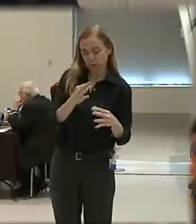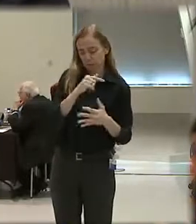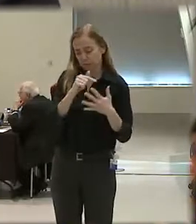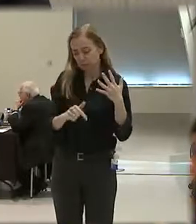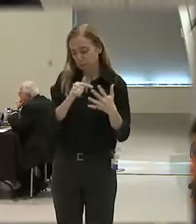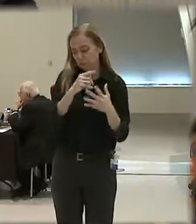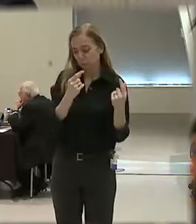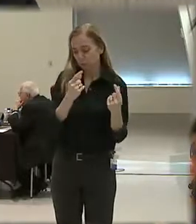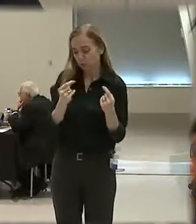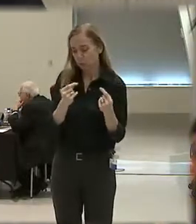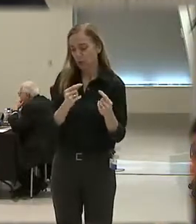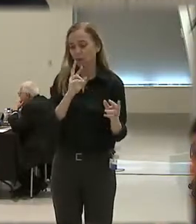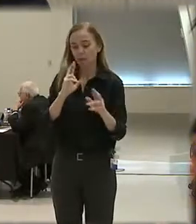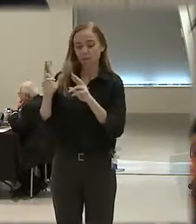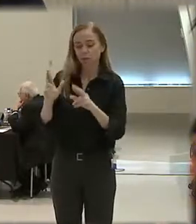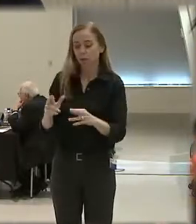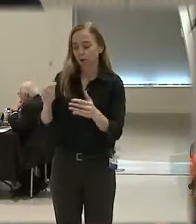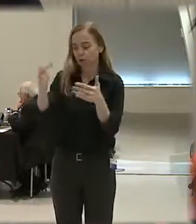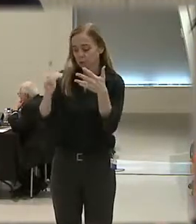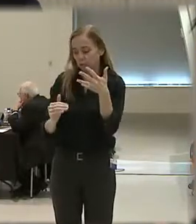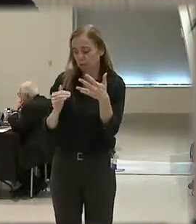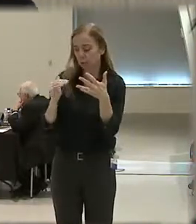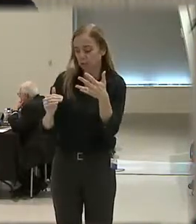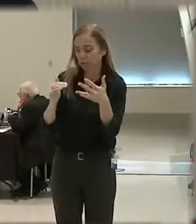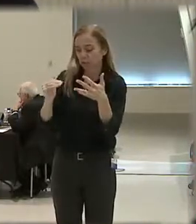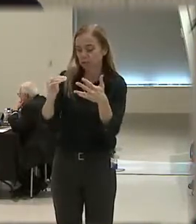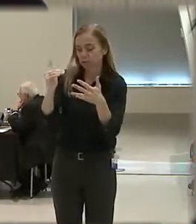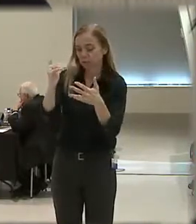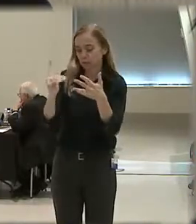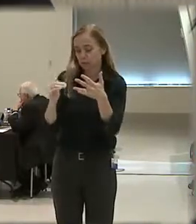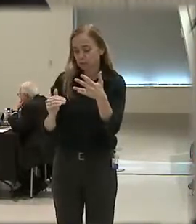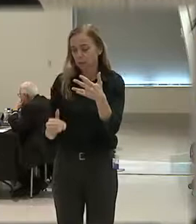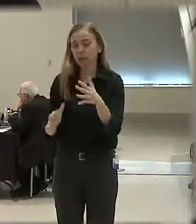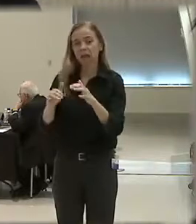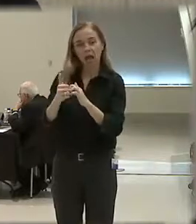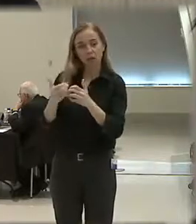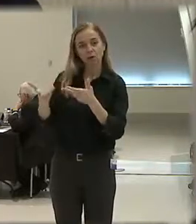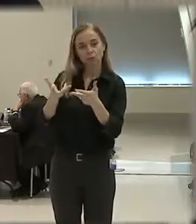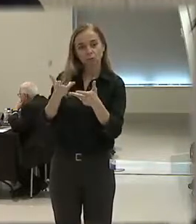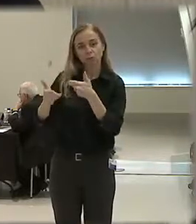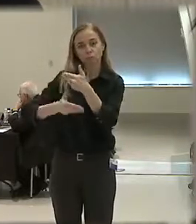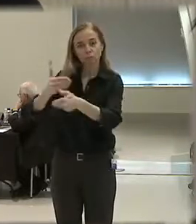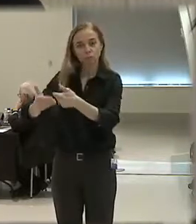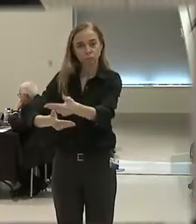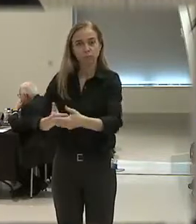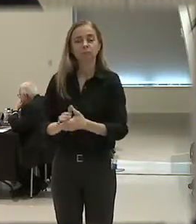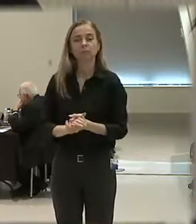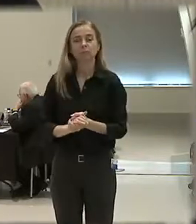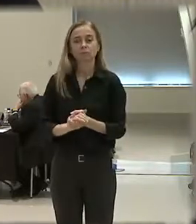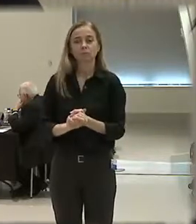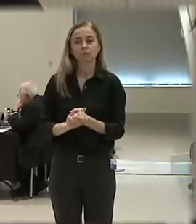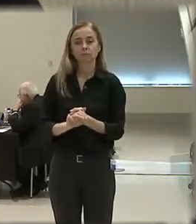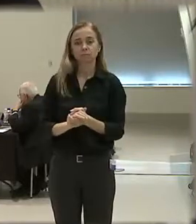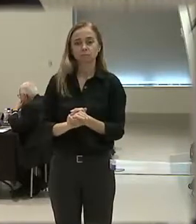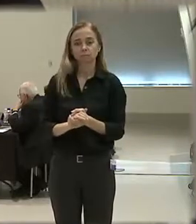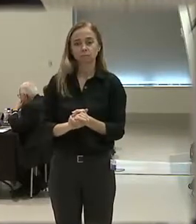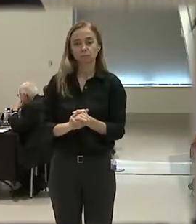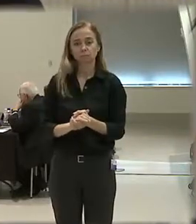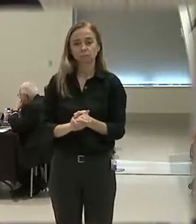for the officer to respond with an escalation or a de-escalation in that situation.